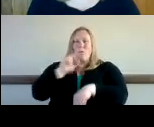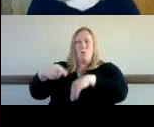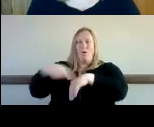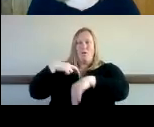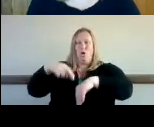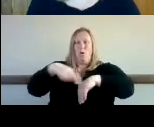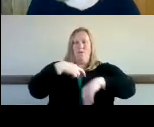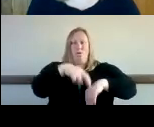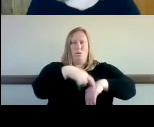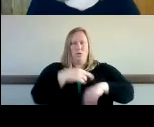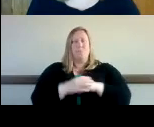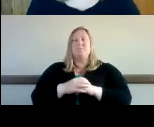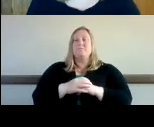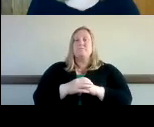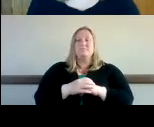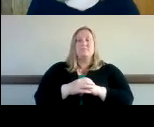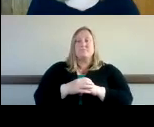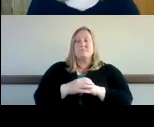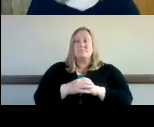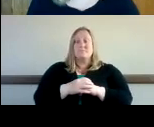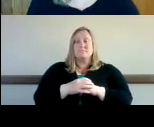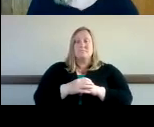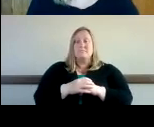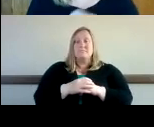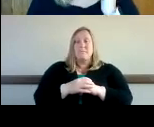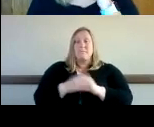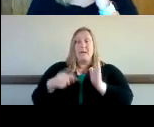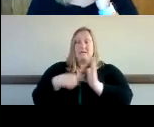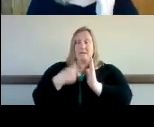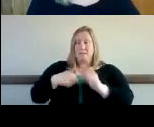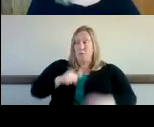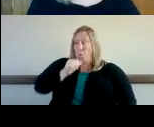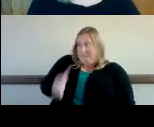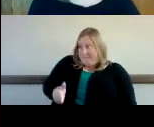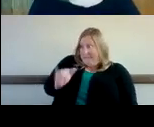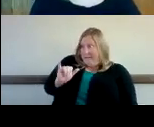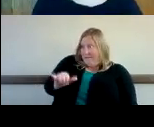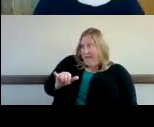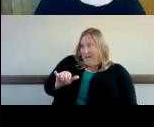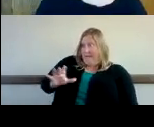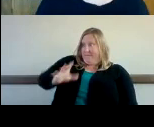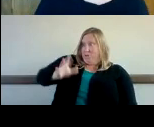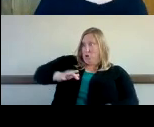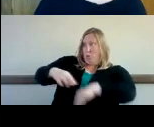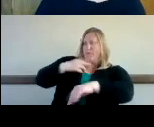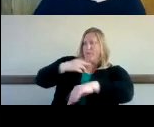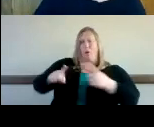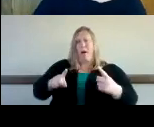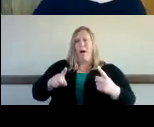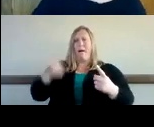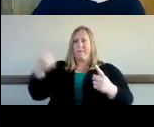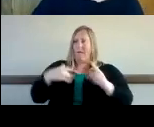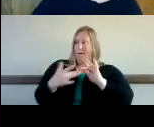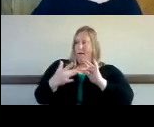we may not see that referral step but that is the first actual step and then the consumer needs to